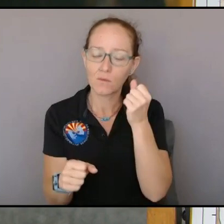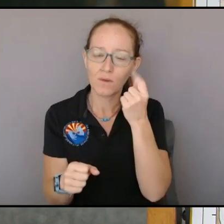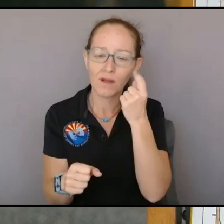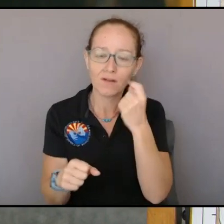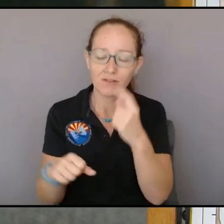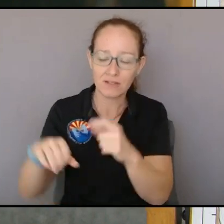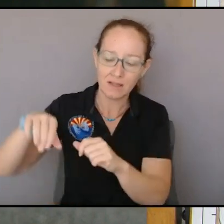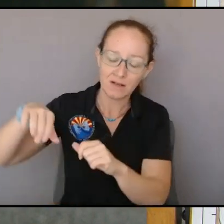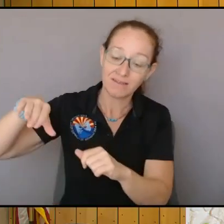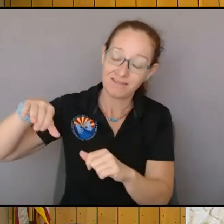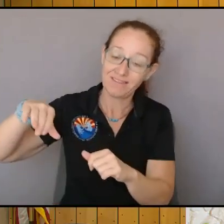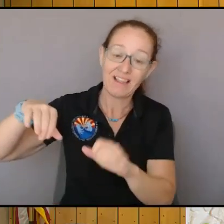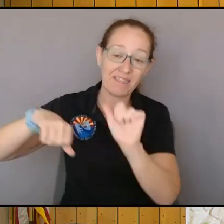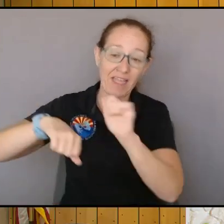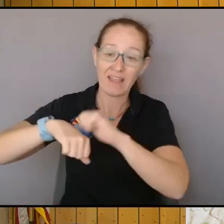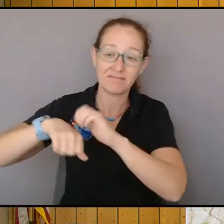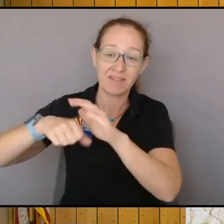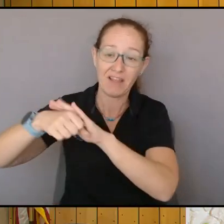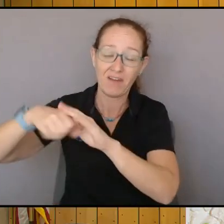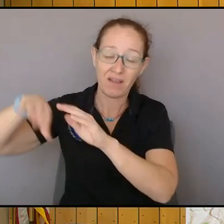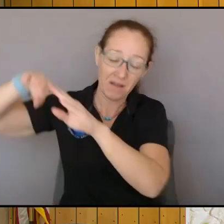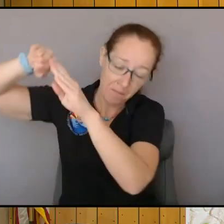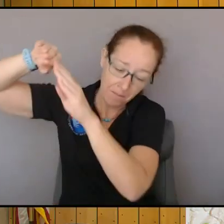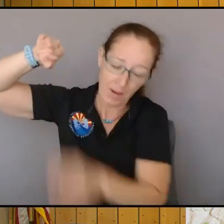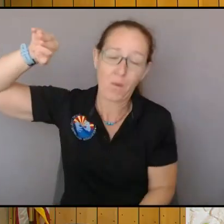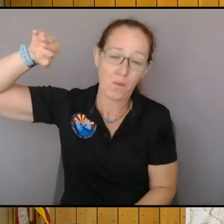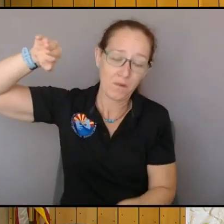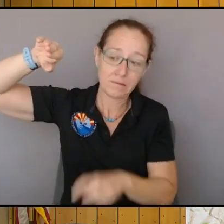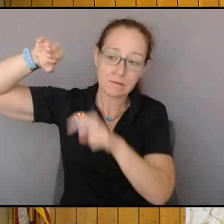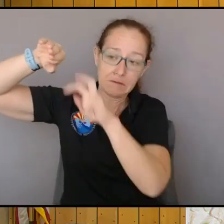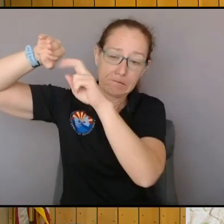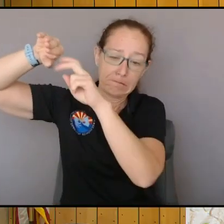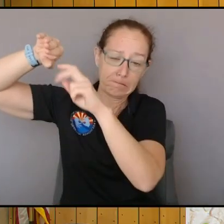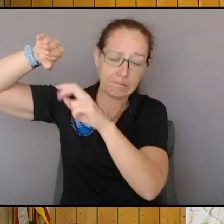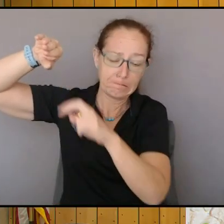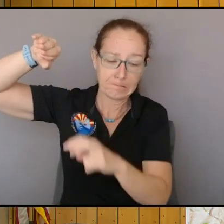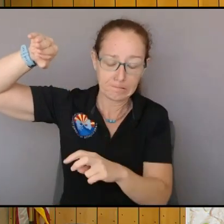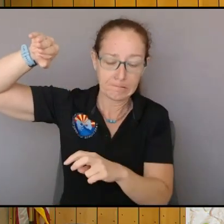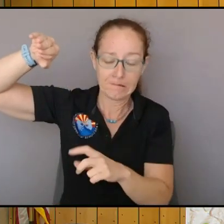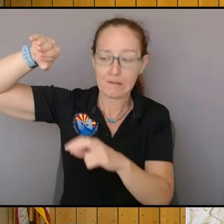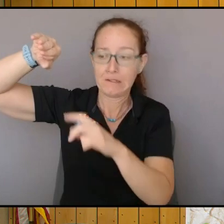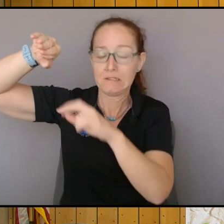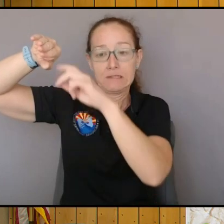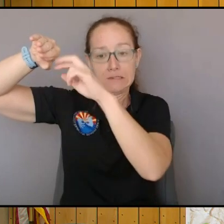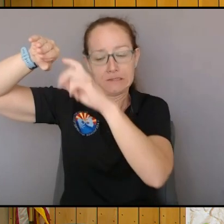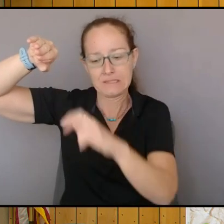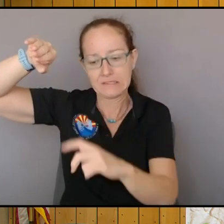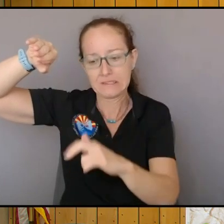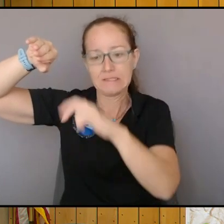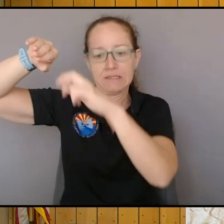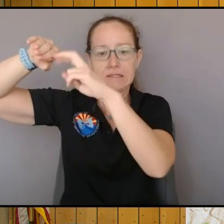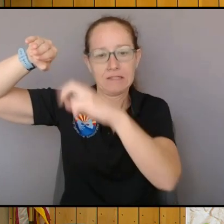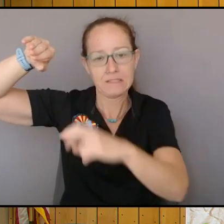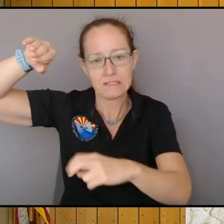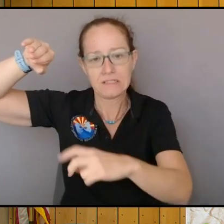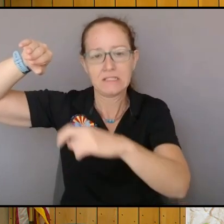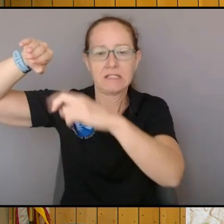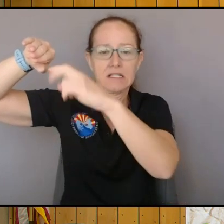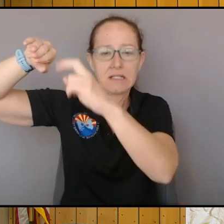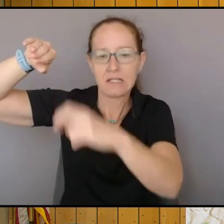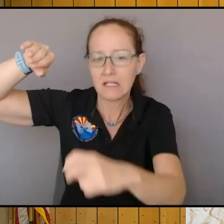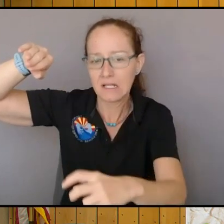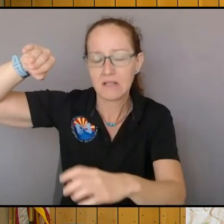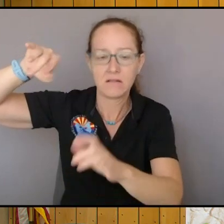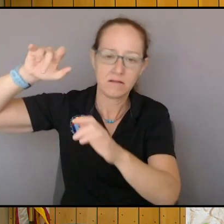on a you know every foot you go forward you go a foot up to be able to get those spots and that is going to take time